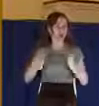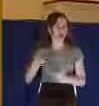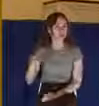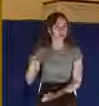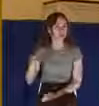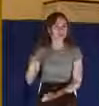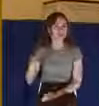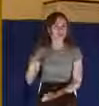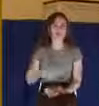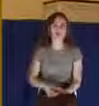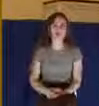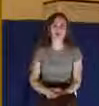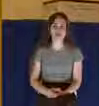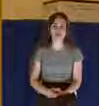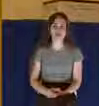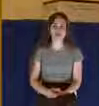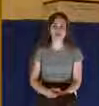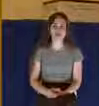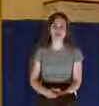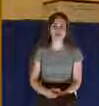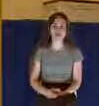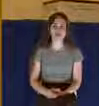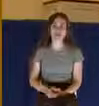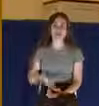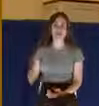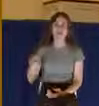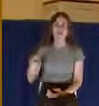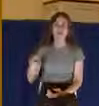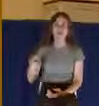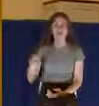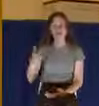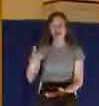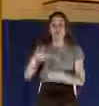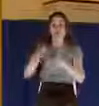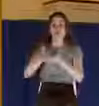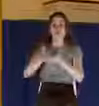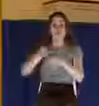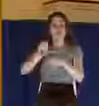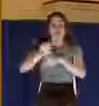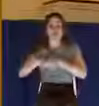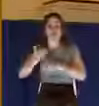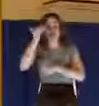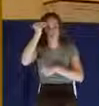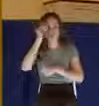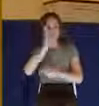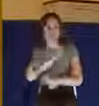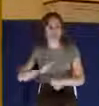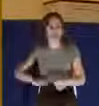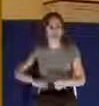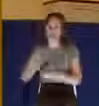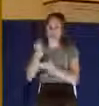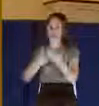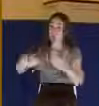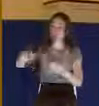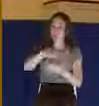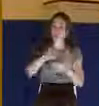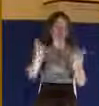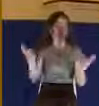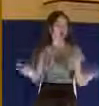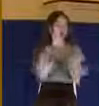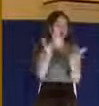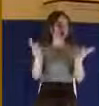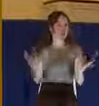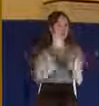are compelled or forced in some way into knowing Christ. Some of you were here this morning because you were compelled to come here.